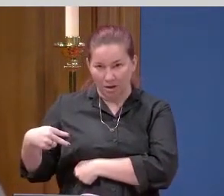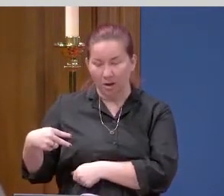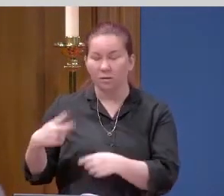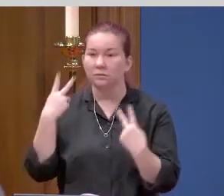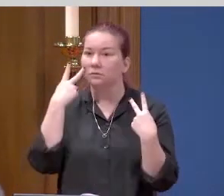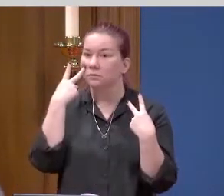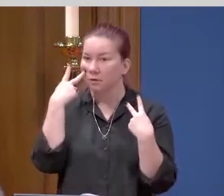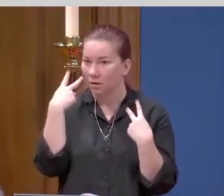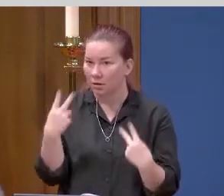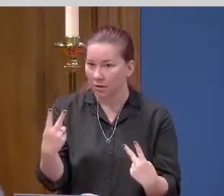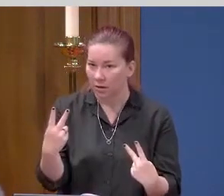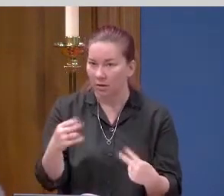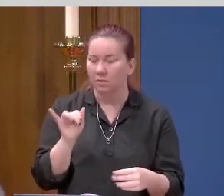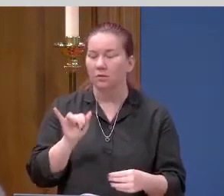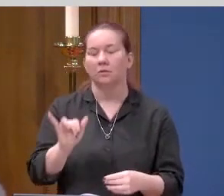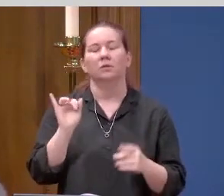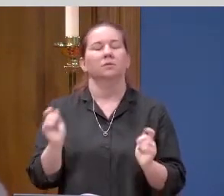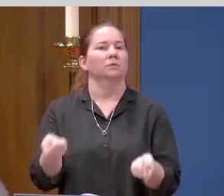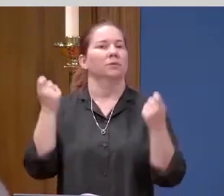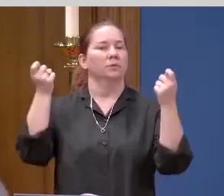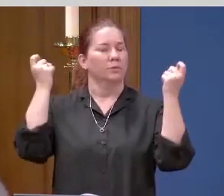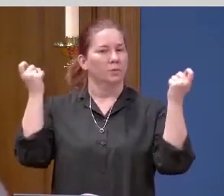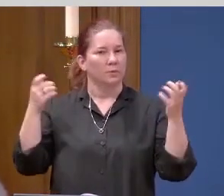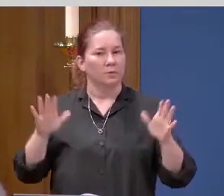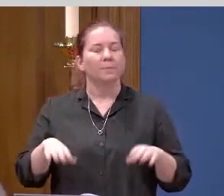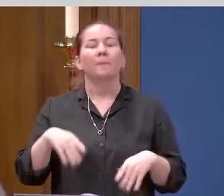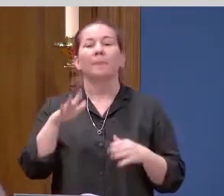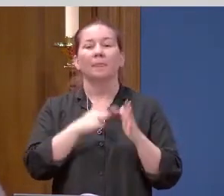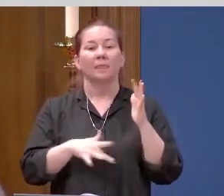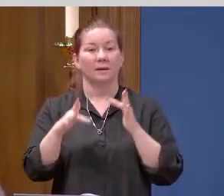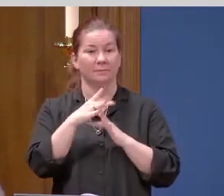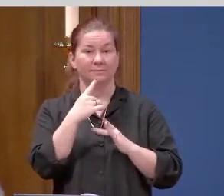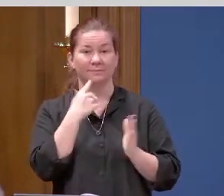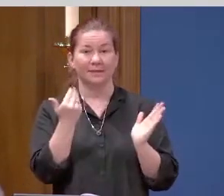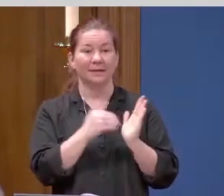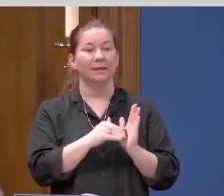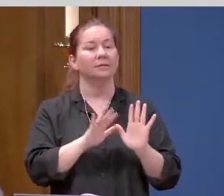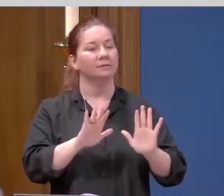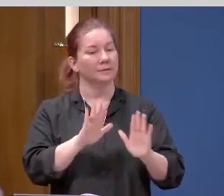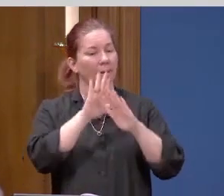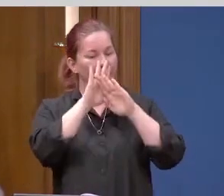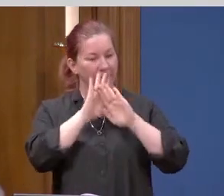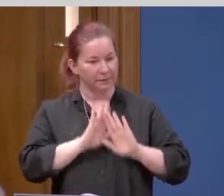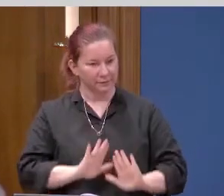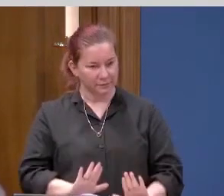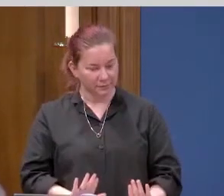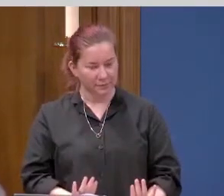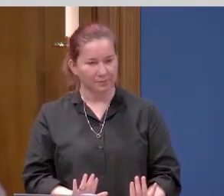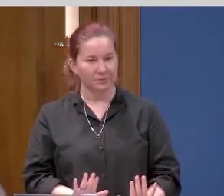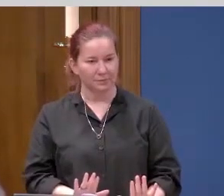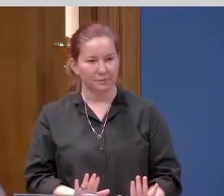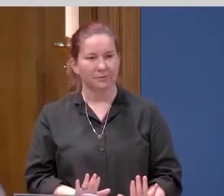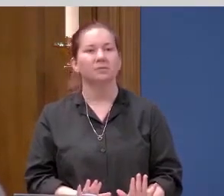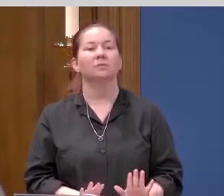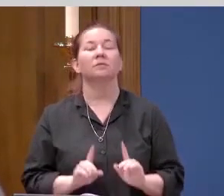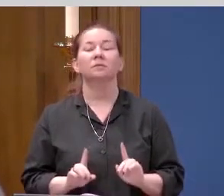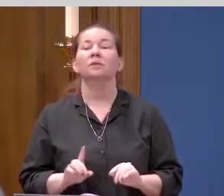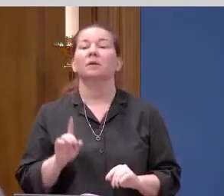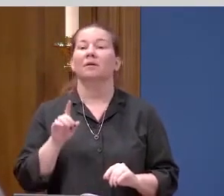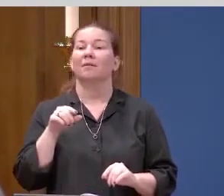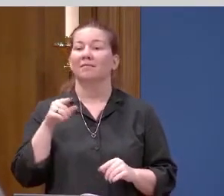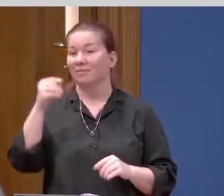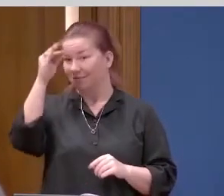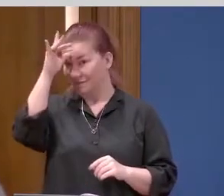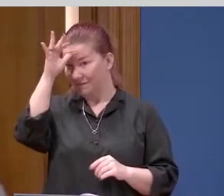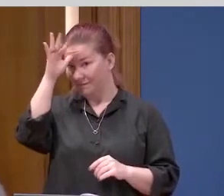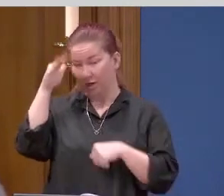when they saw the Lord. Jesus said to them again, Peace be with you. As the Father